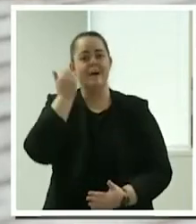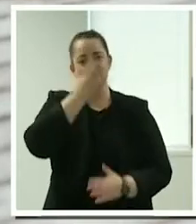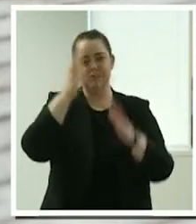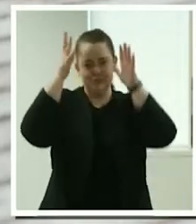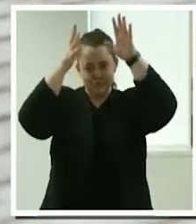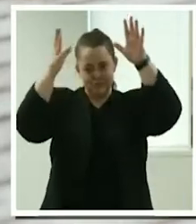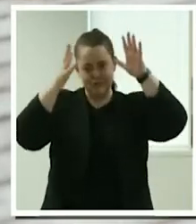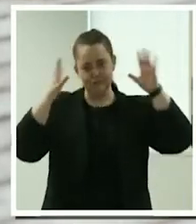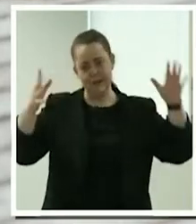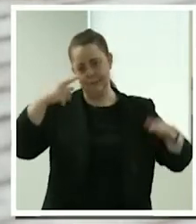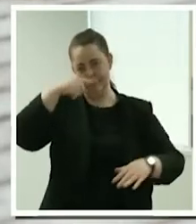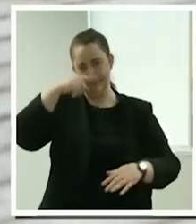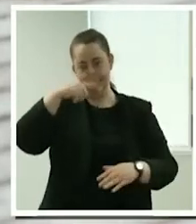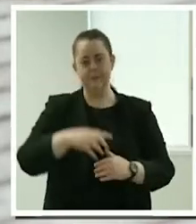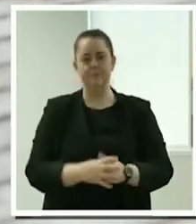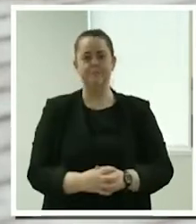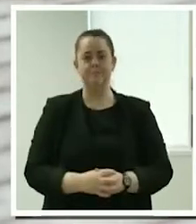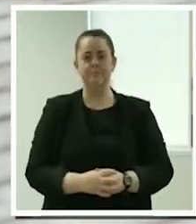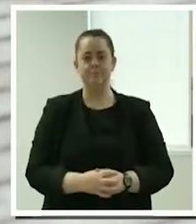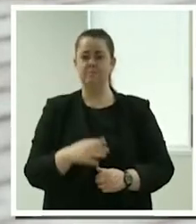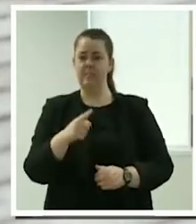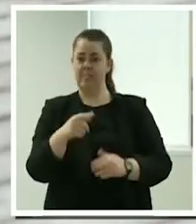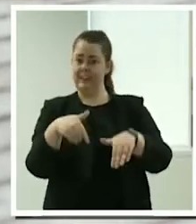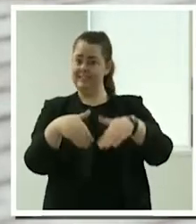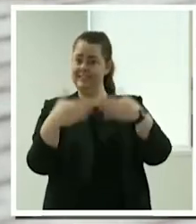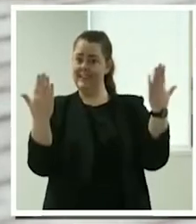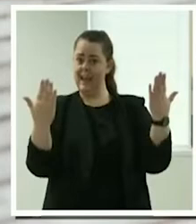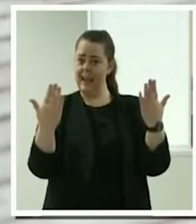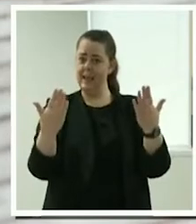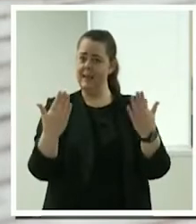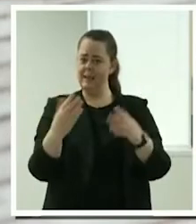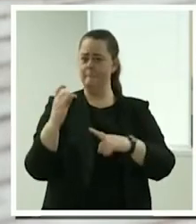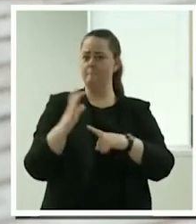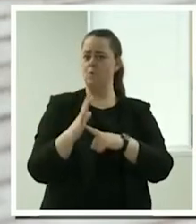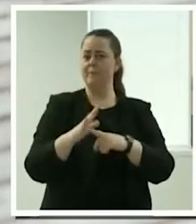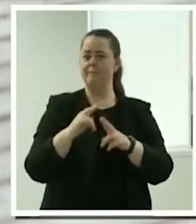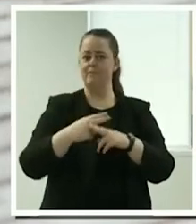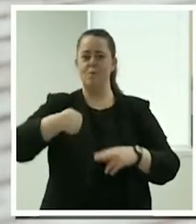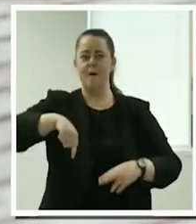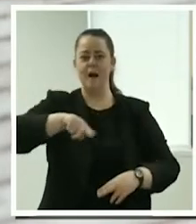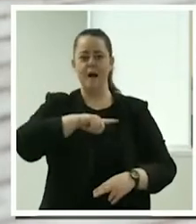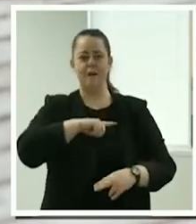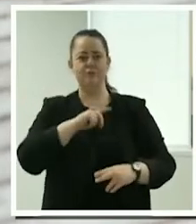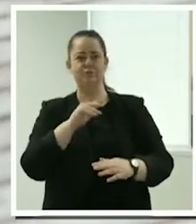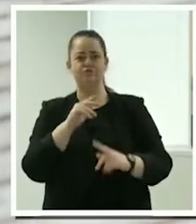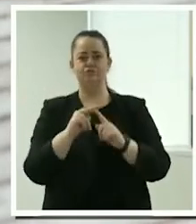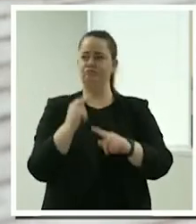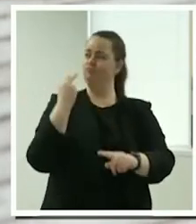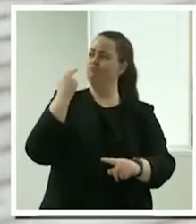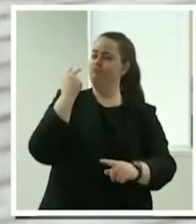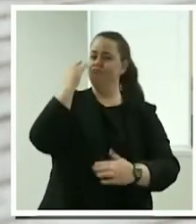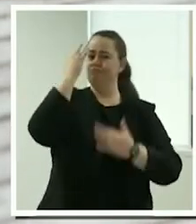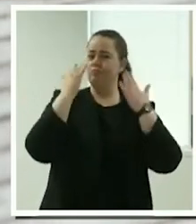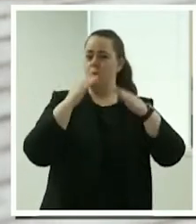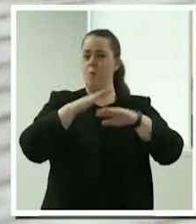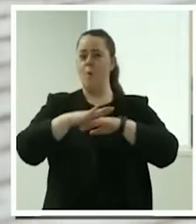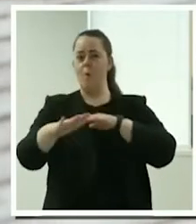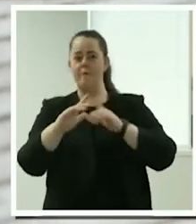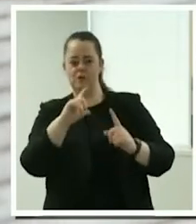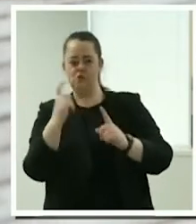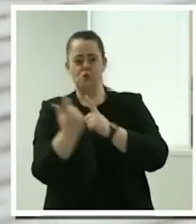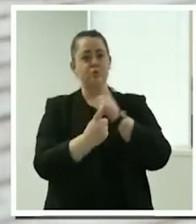is an important time to reflect on cultural diversity here in Australia and embrace and encourage inclusivity,